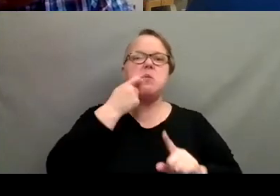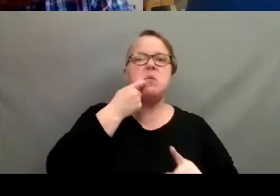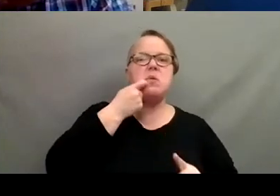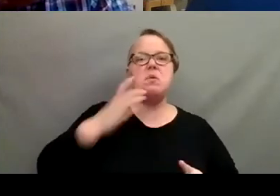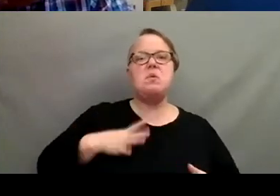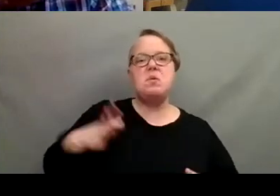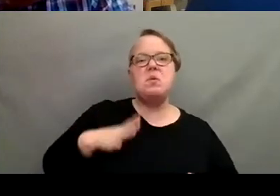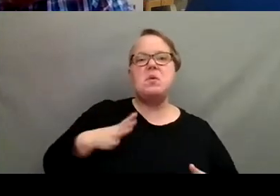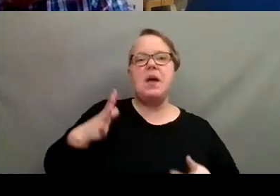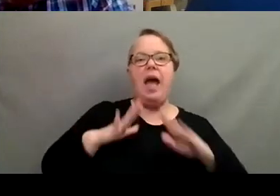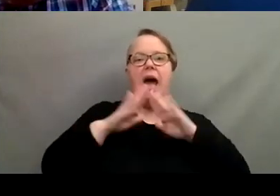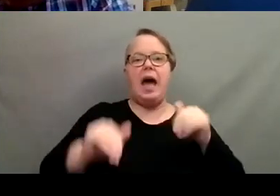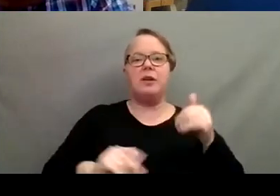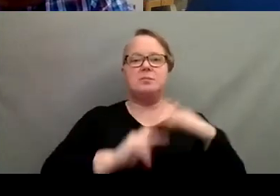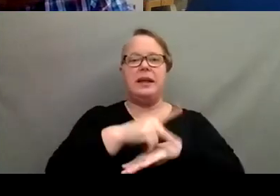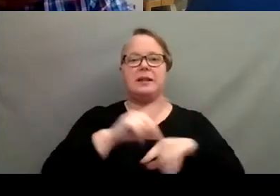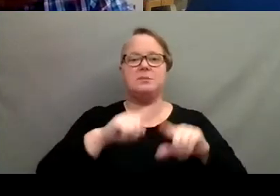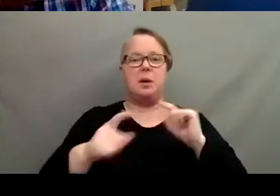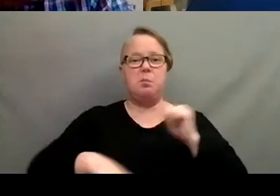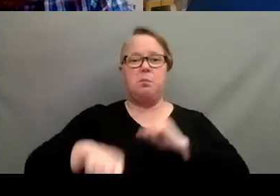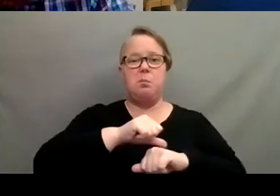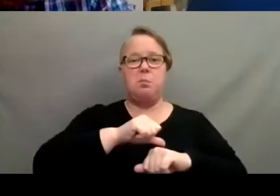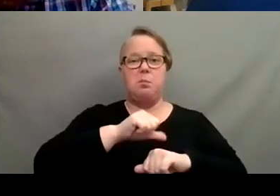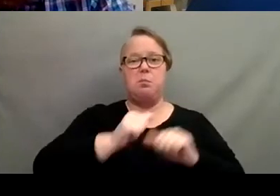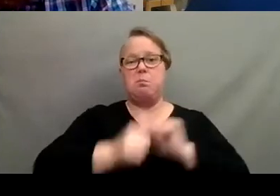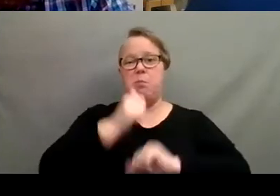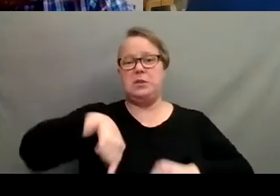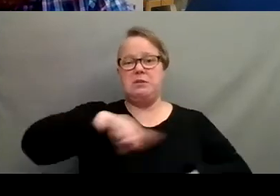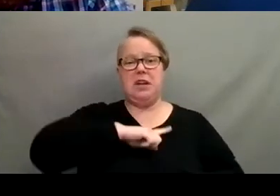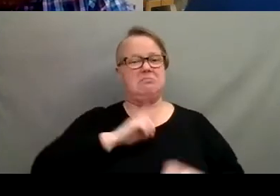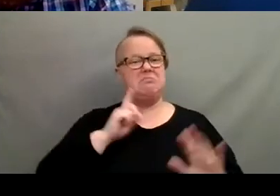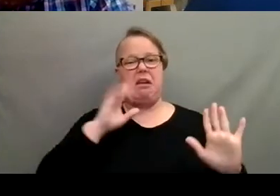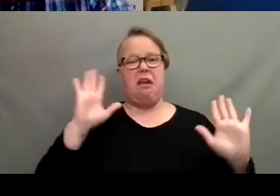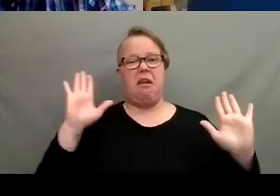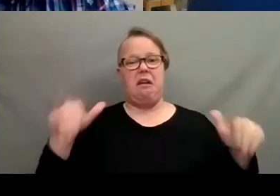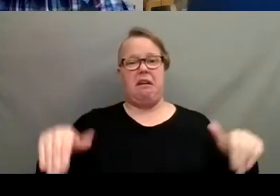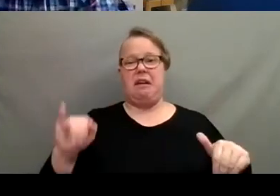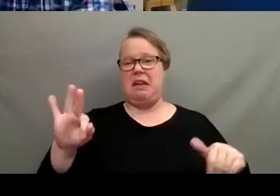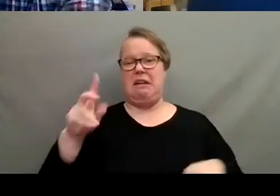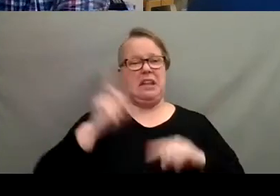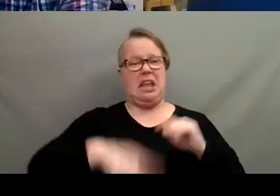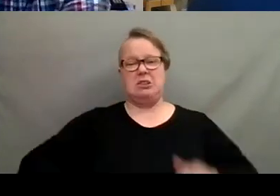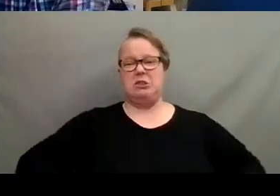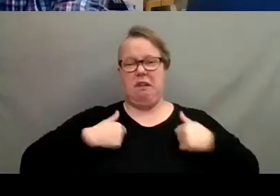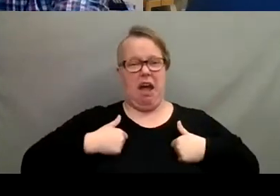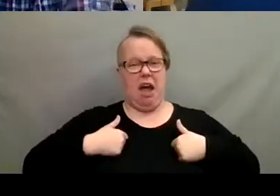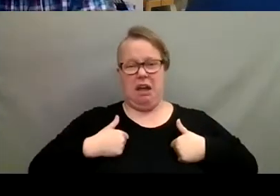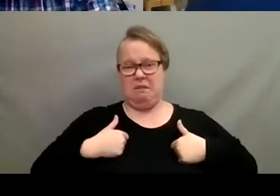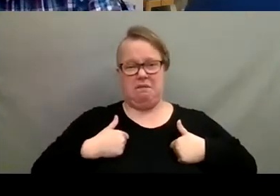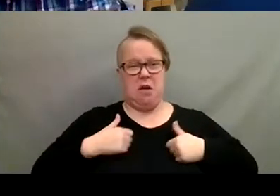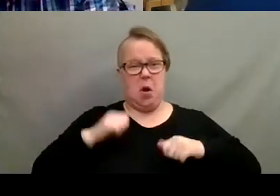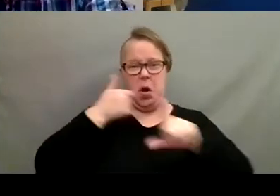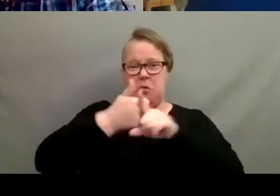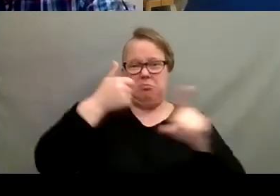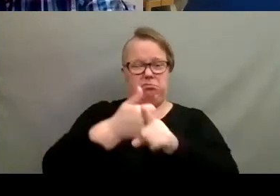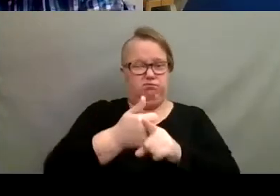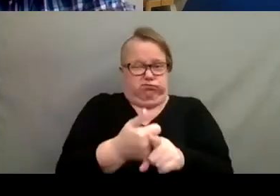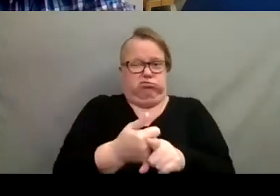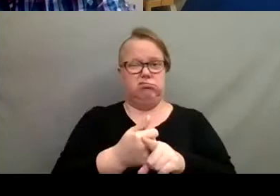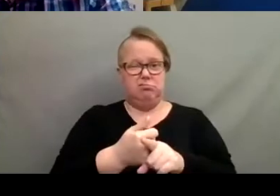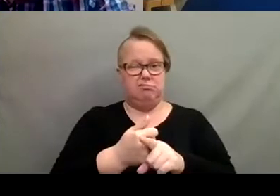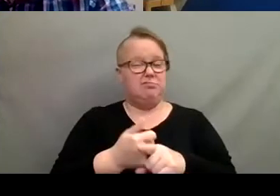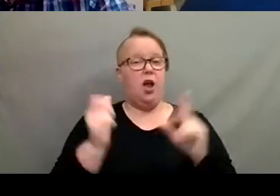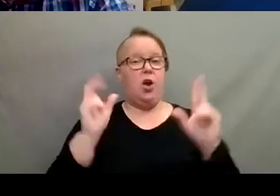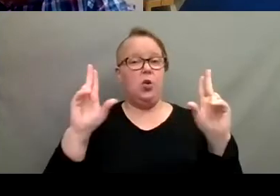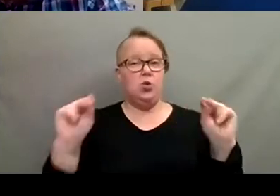plants. But I found that most of us are like, nah, it, if it can't survive, if it can't survive on its own, we're not growing it.